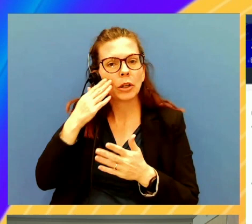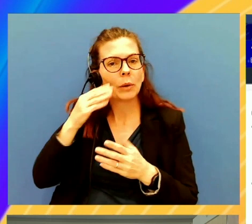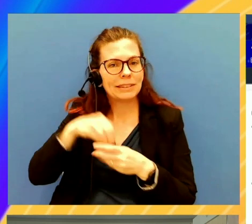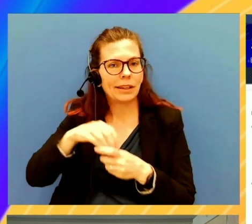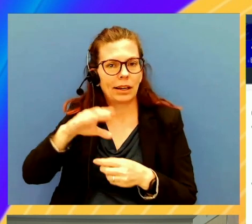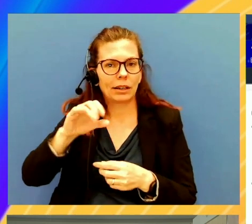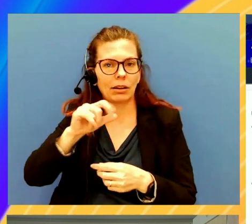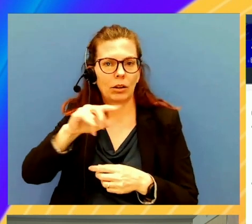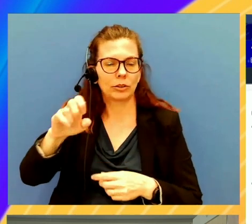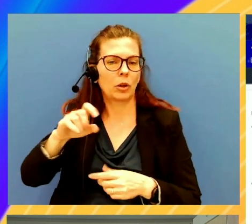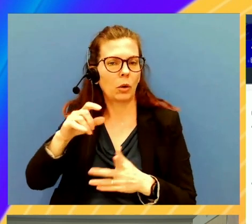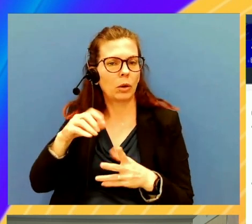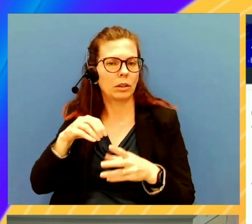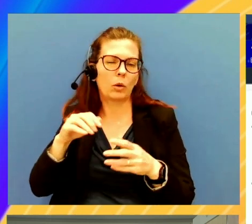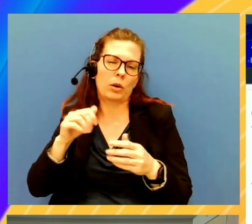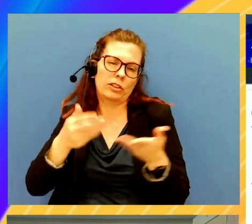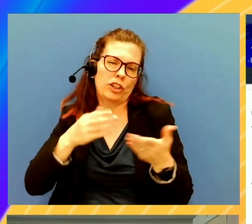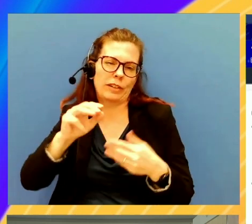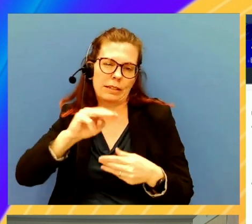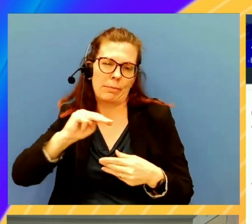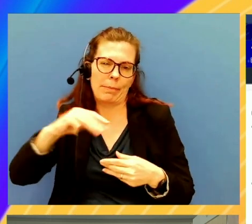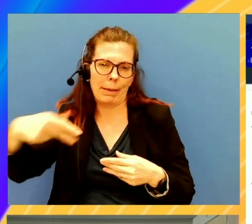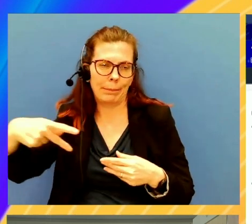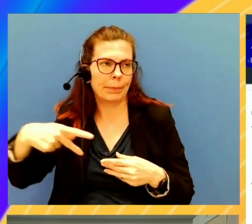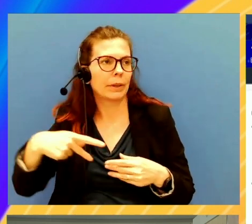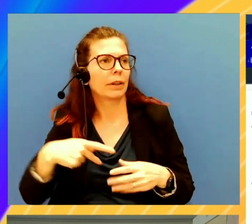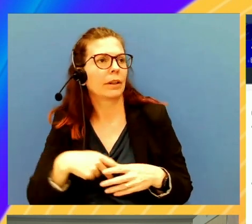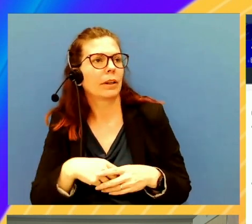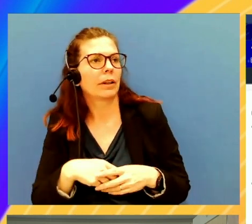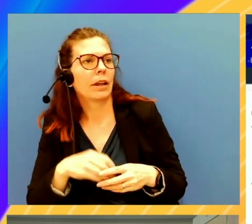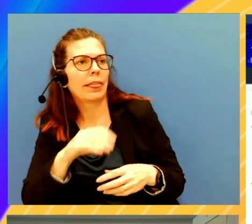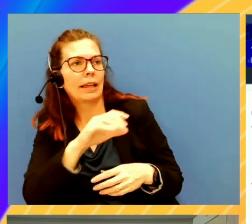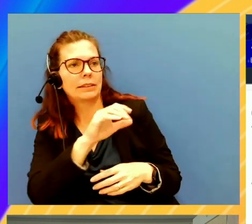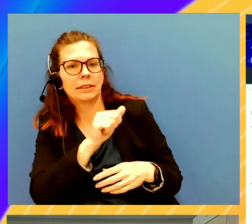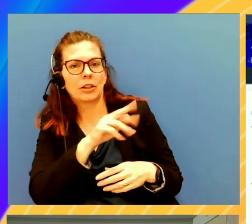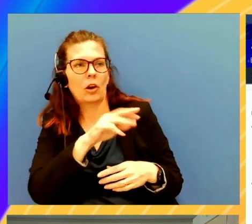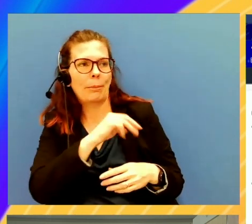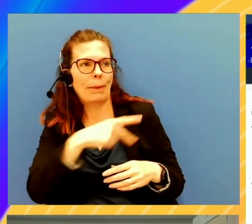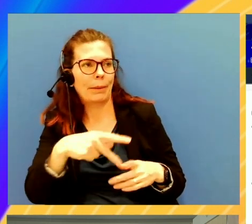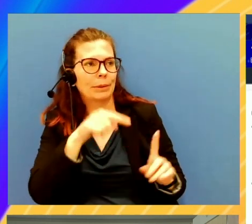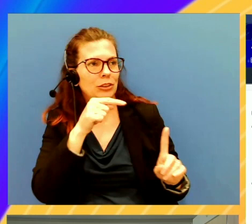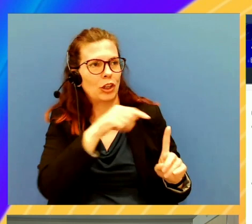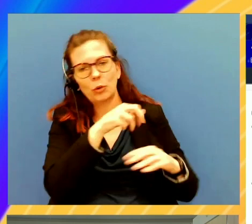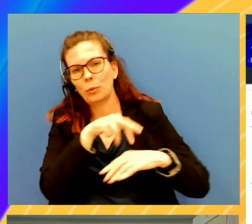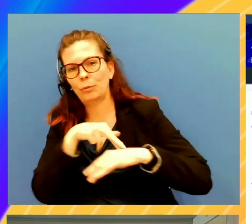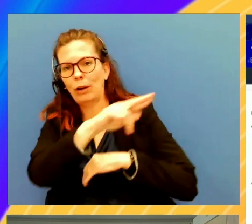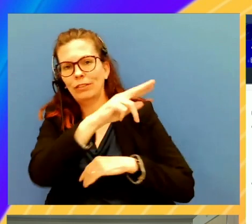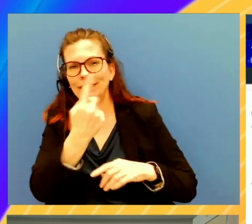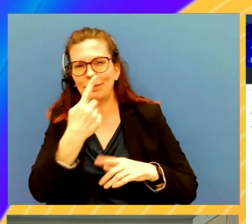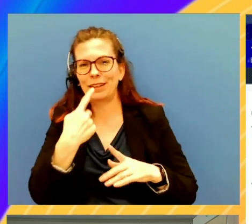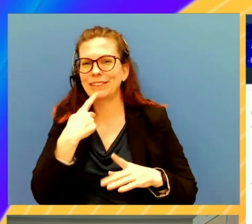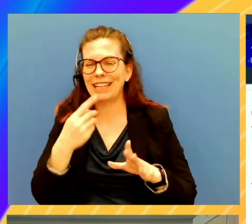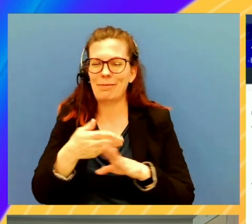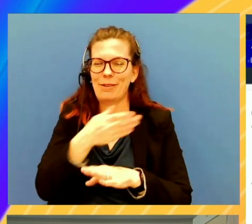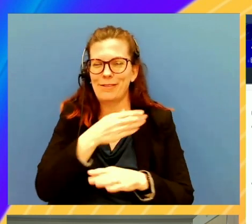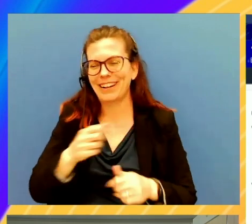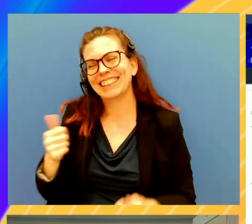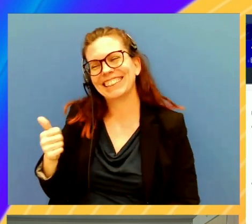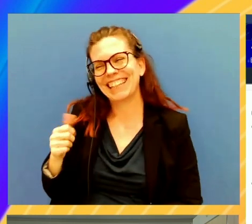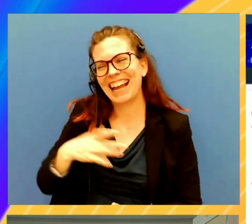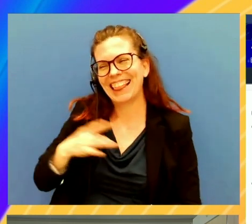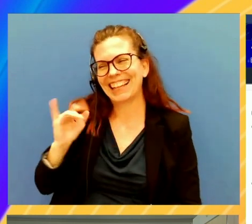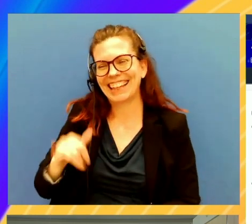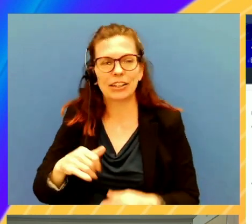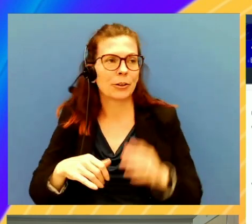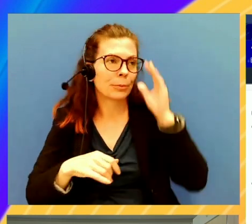well, within the service map as well. That's called a callback when we reference something we said earlier. I like that. I like that. So